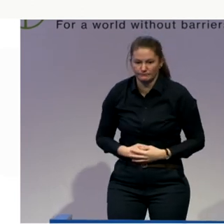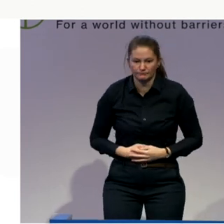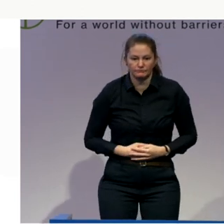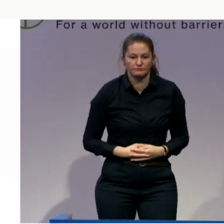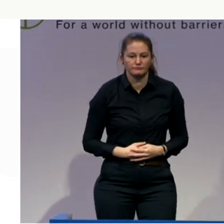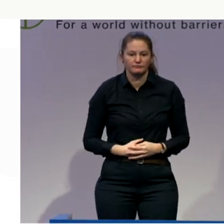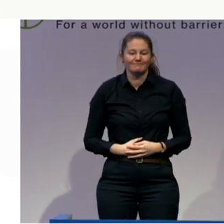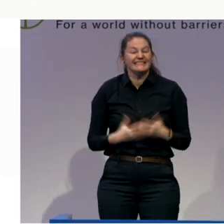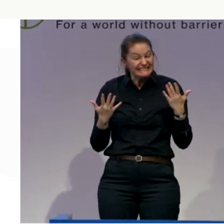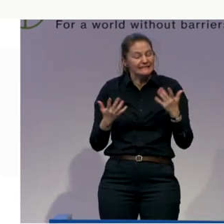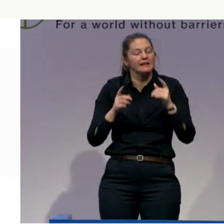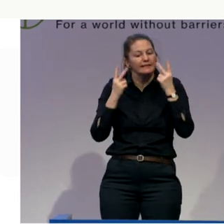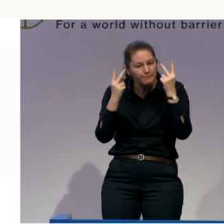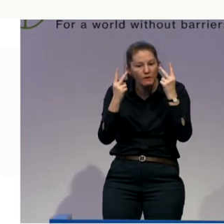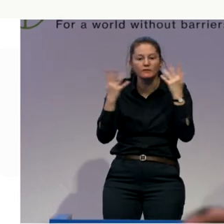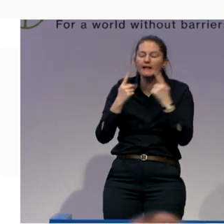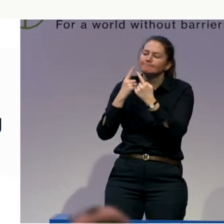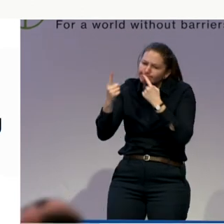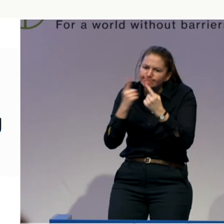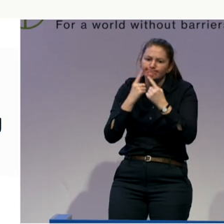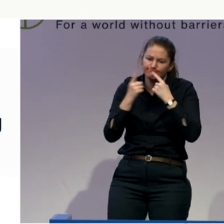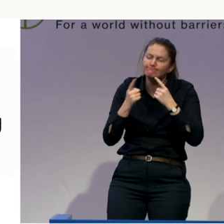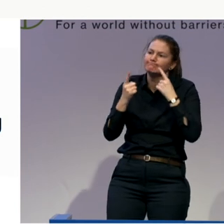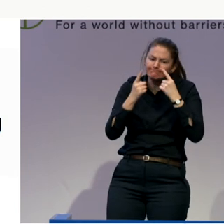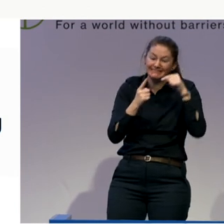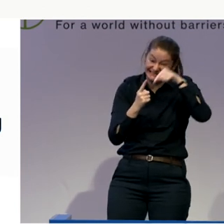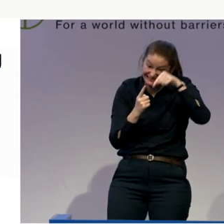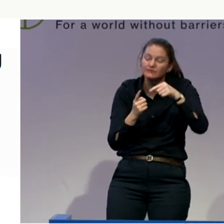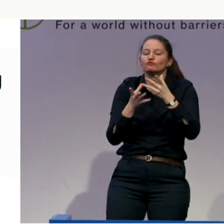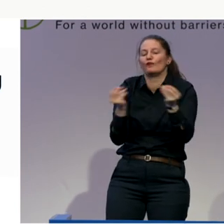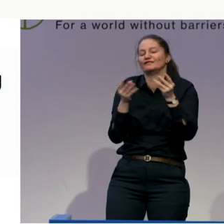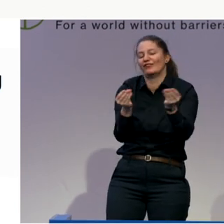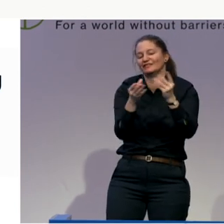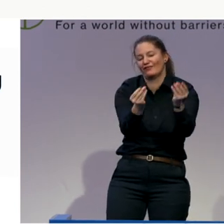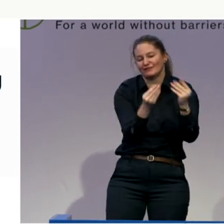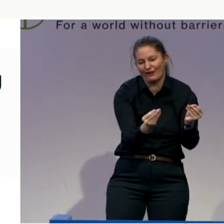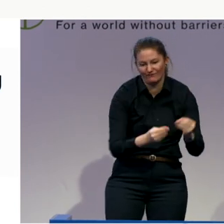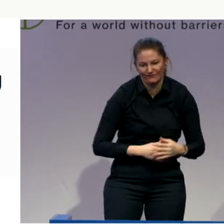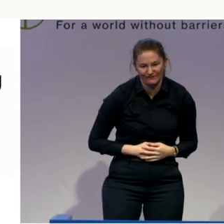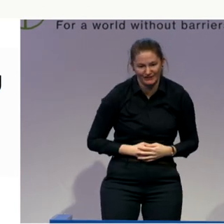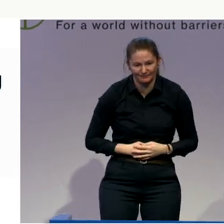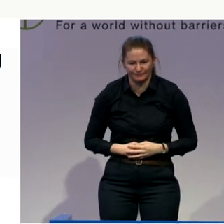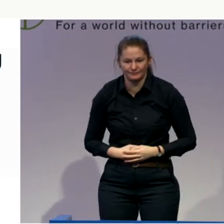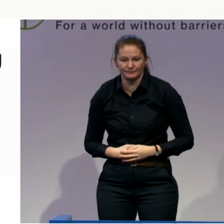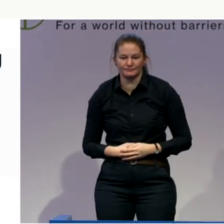it to work. Thank you very much indeed, Tom. Joris, in your experience in Belgium,